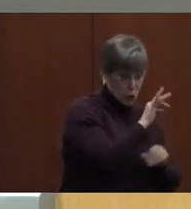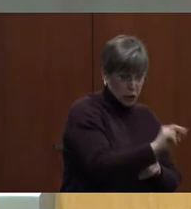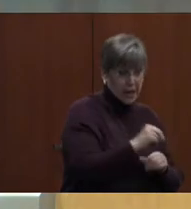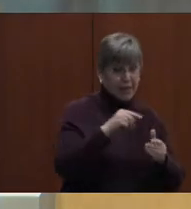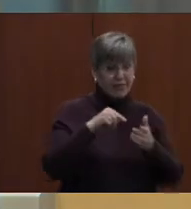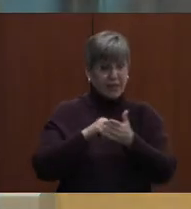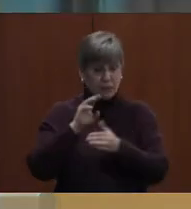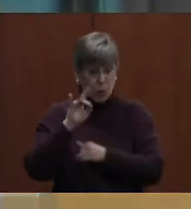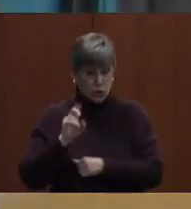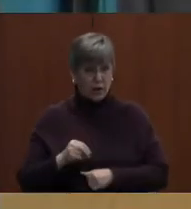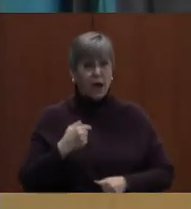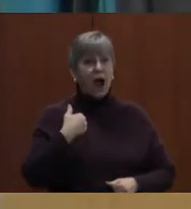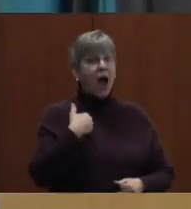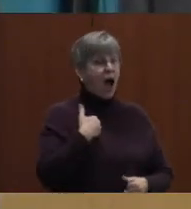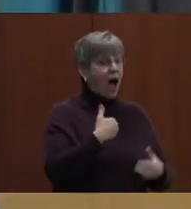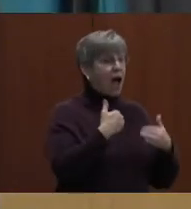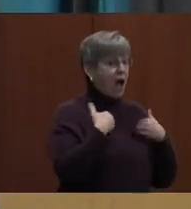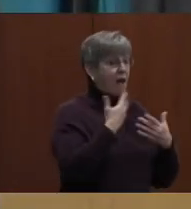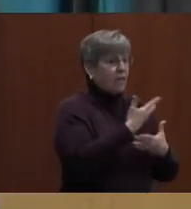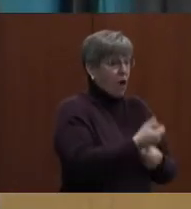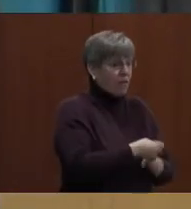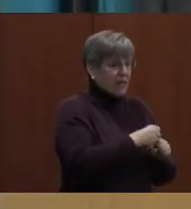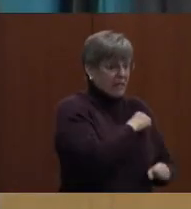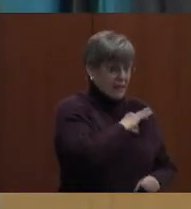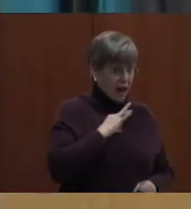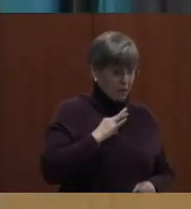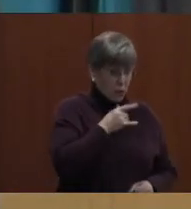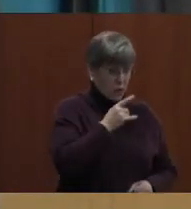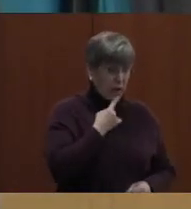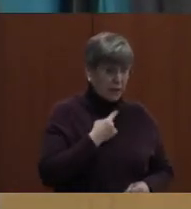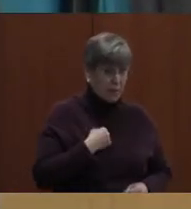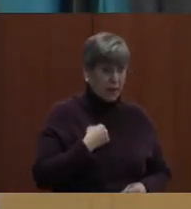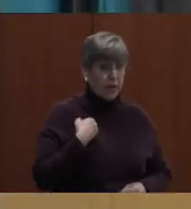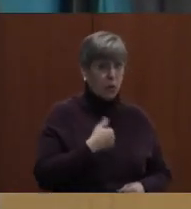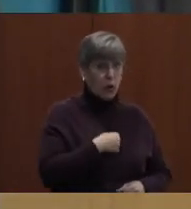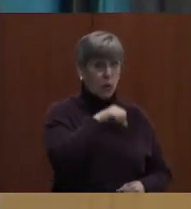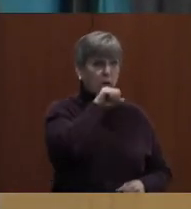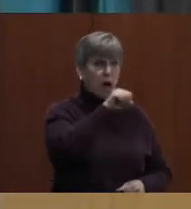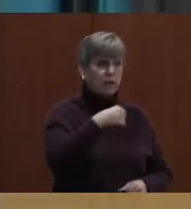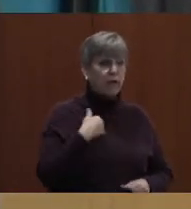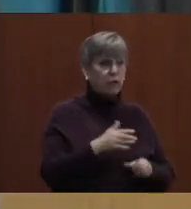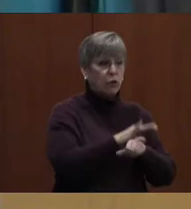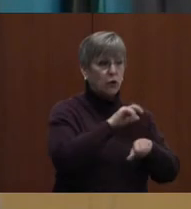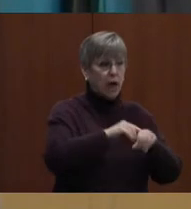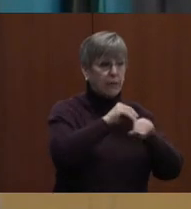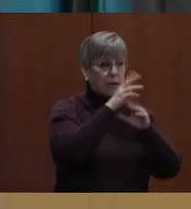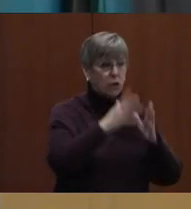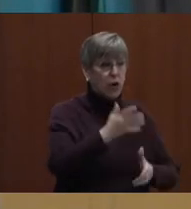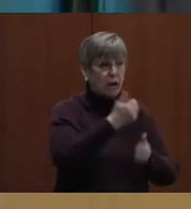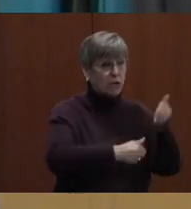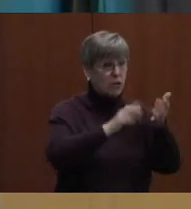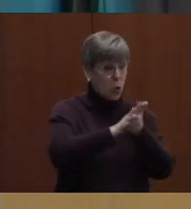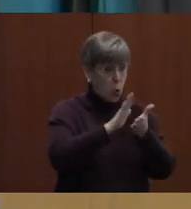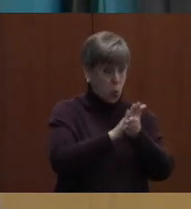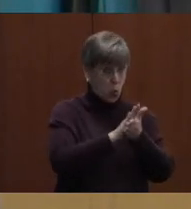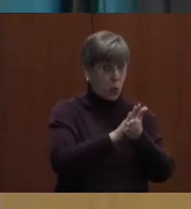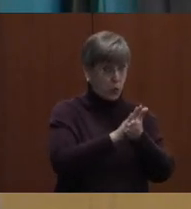I have confidence in staff who's telling me we would love to have a full-time counselor at every school.